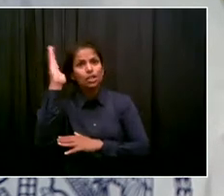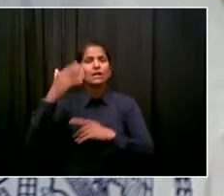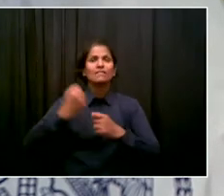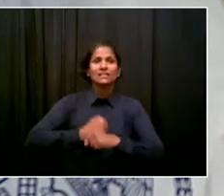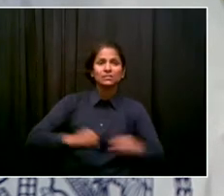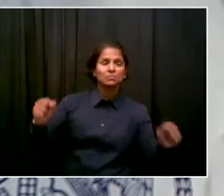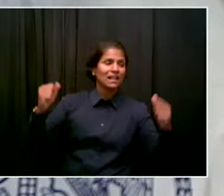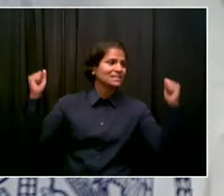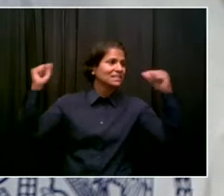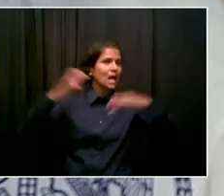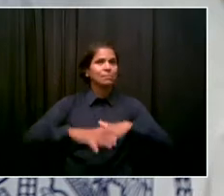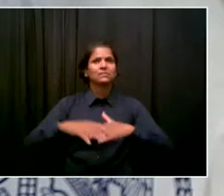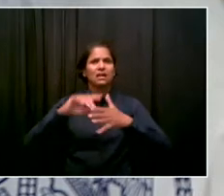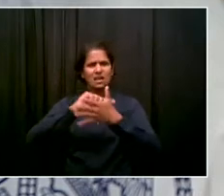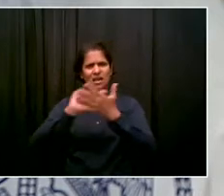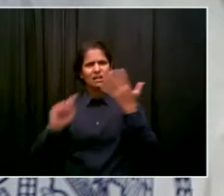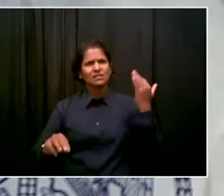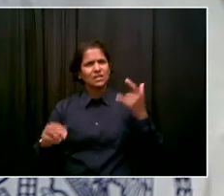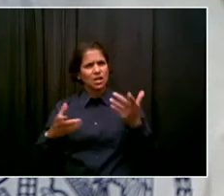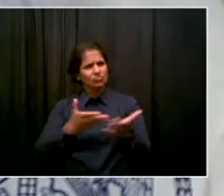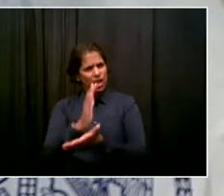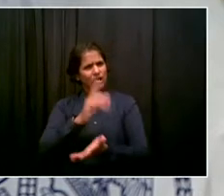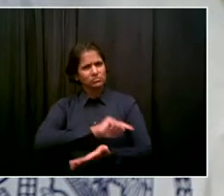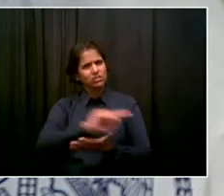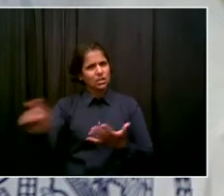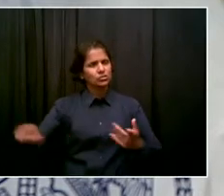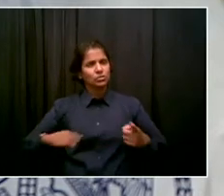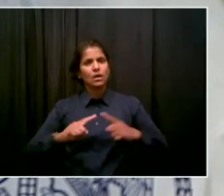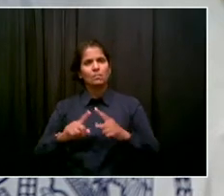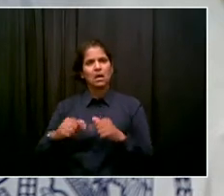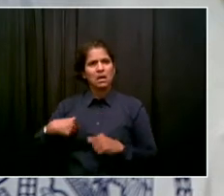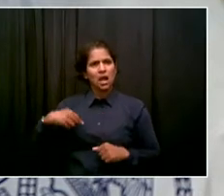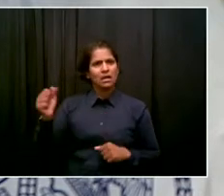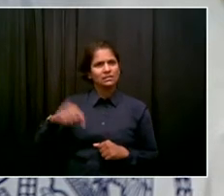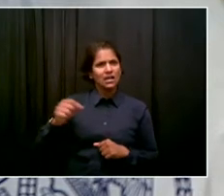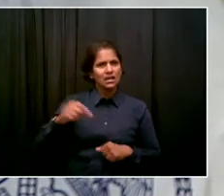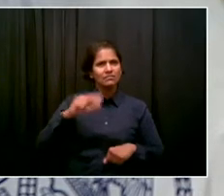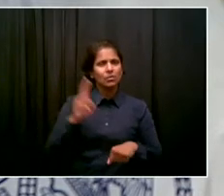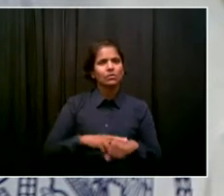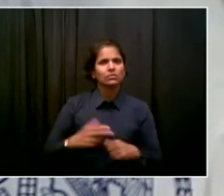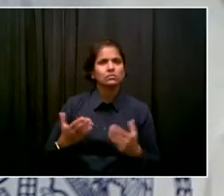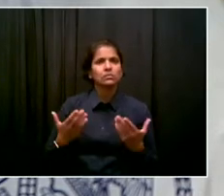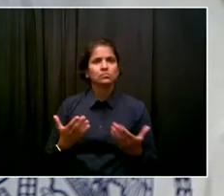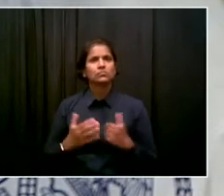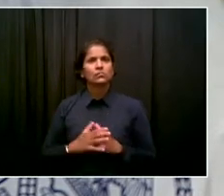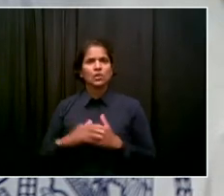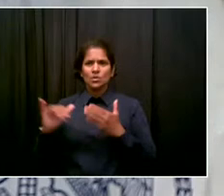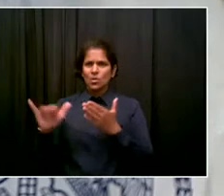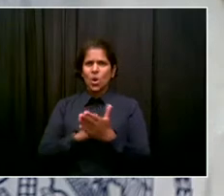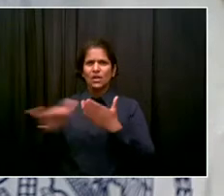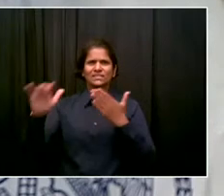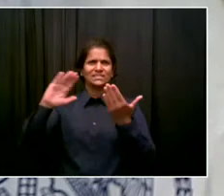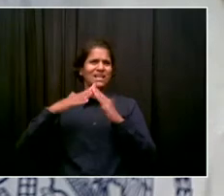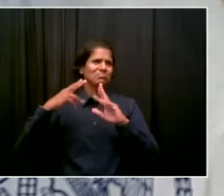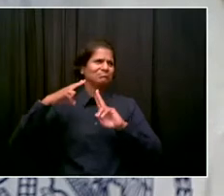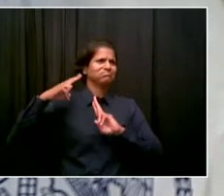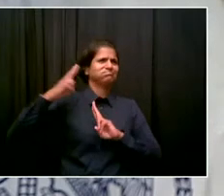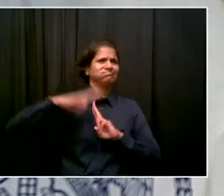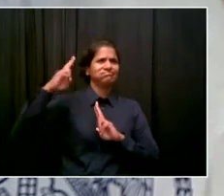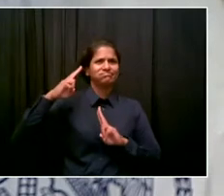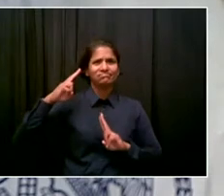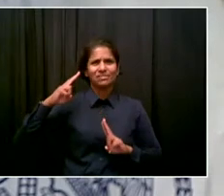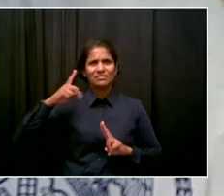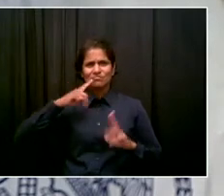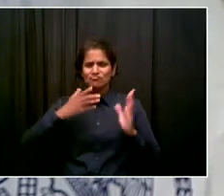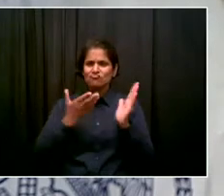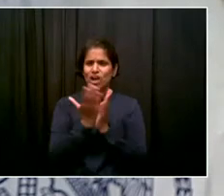City is the most small d democratic place in the country, a place for everyone. We'll always protect that. We also have gone through an